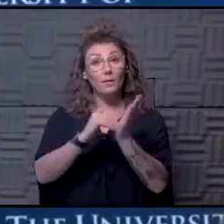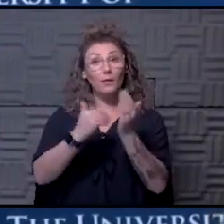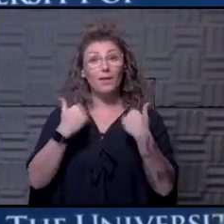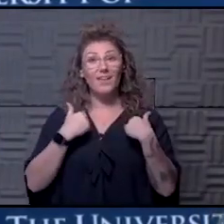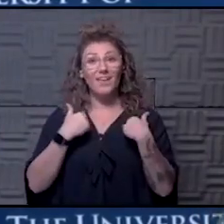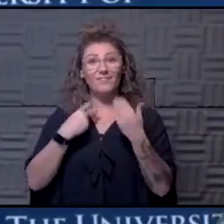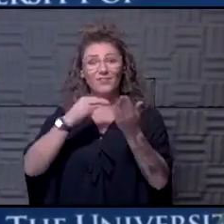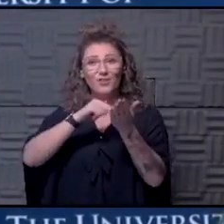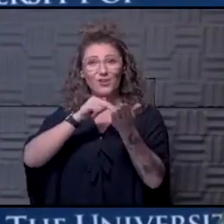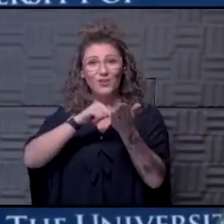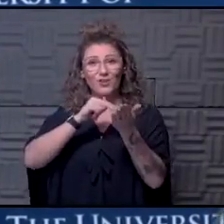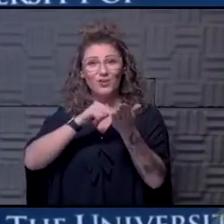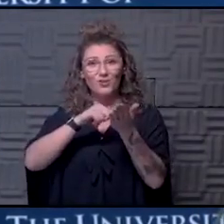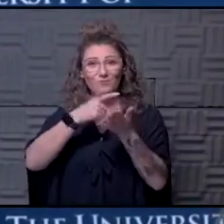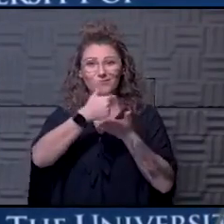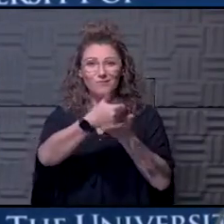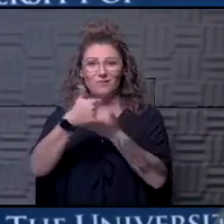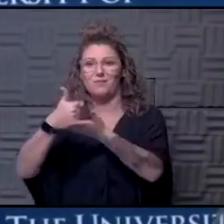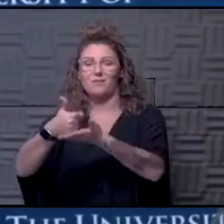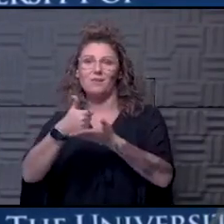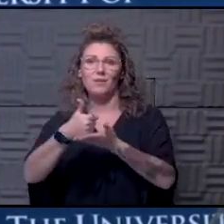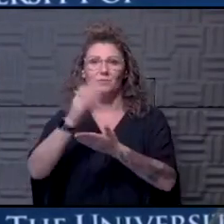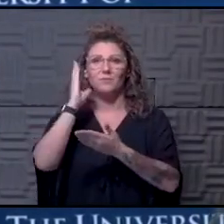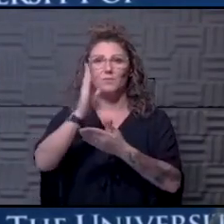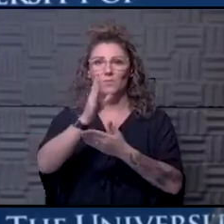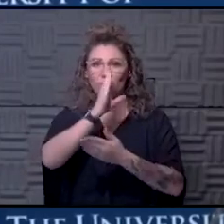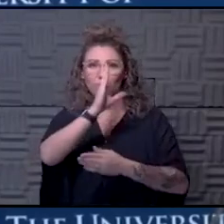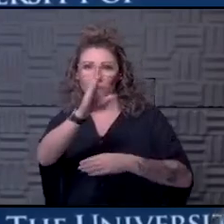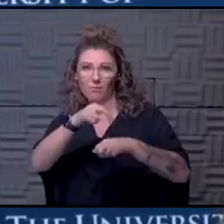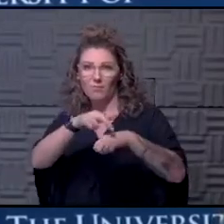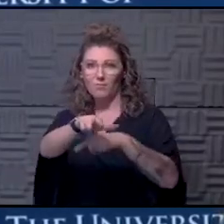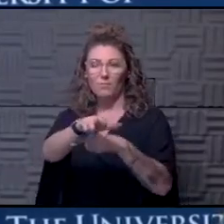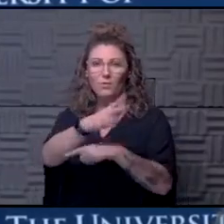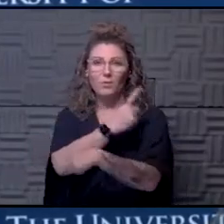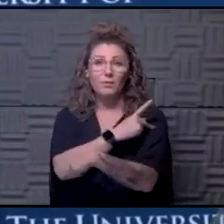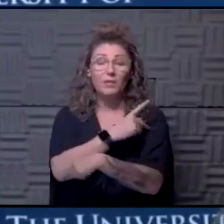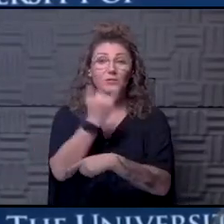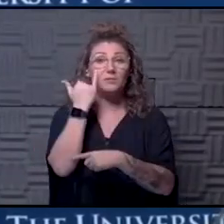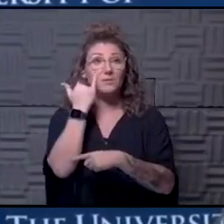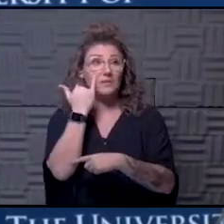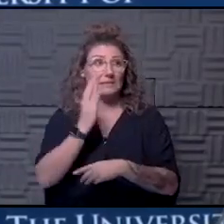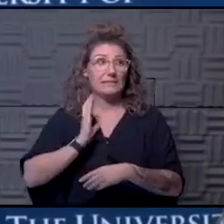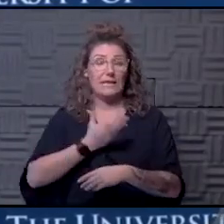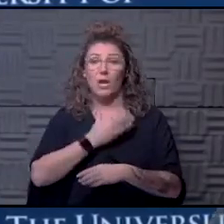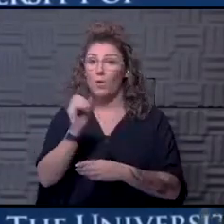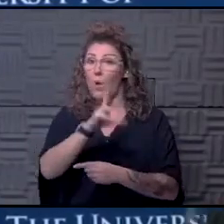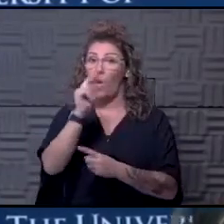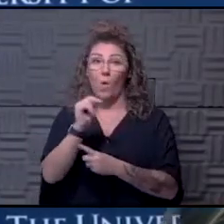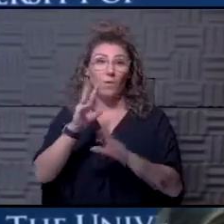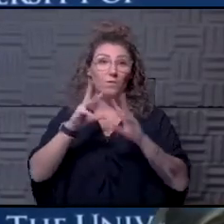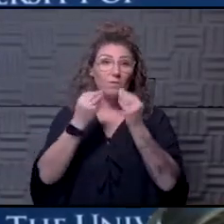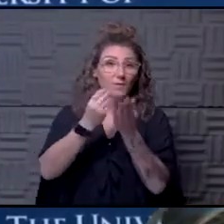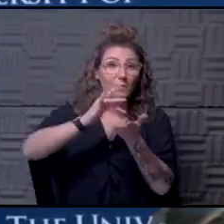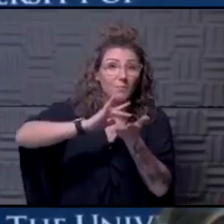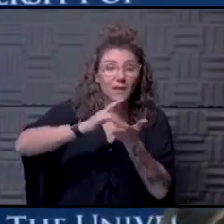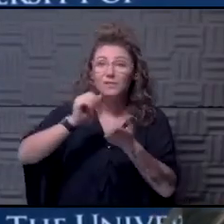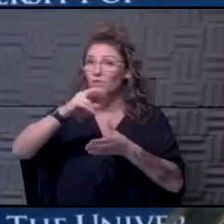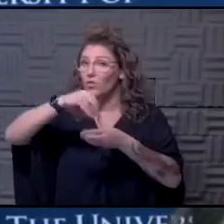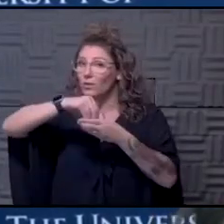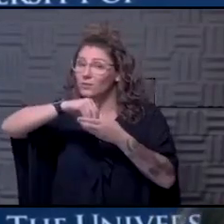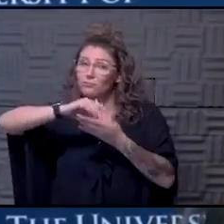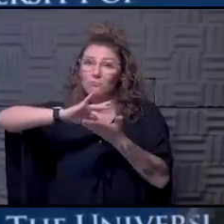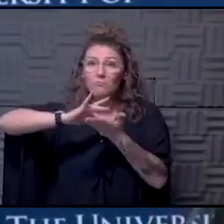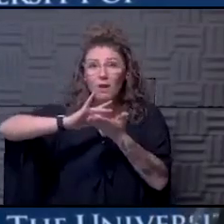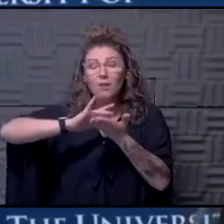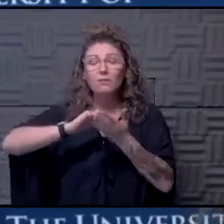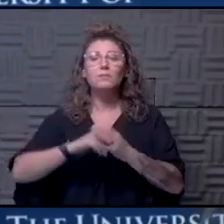navigators that will be able to direct the patients and whether that's to our own family medicine or internal medicine colleagues,